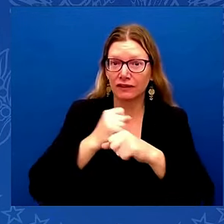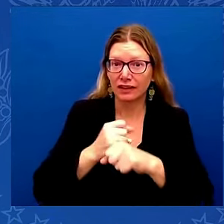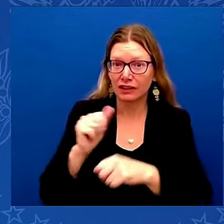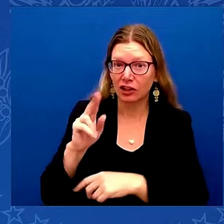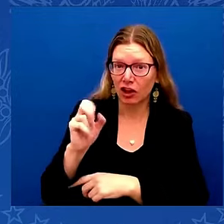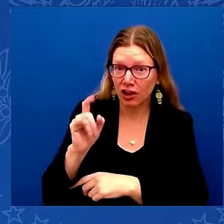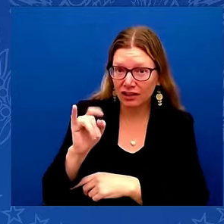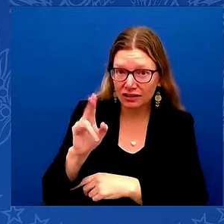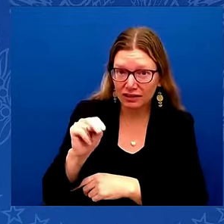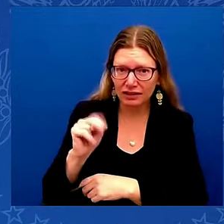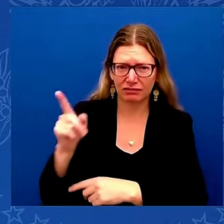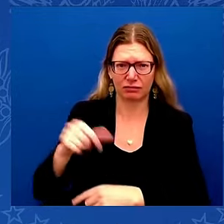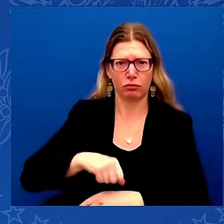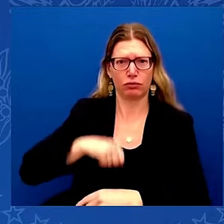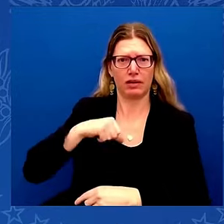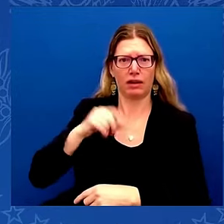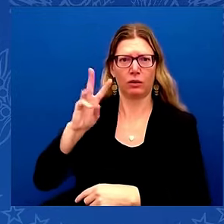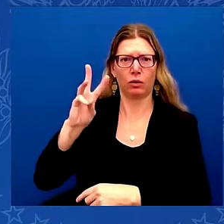You can clap.